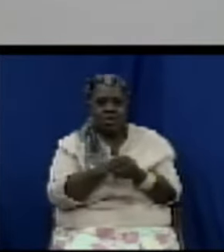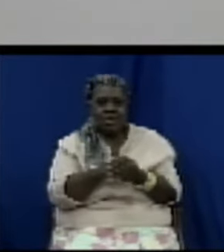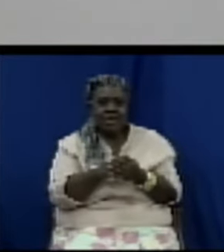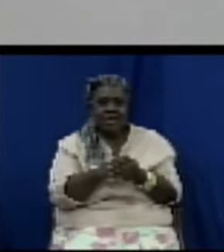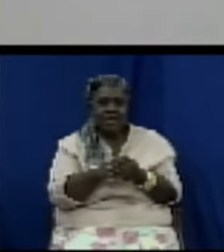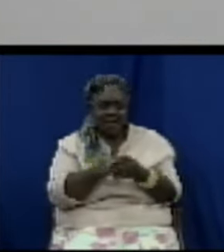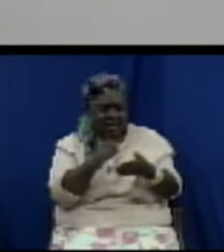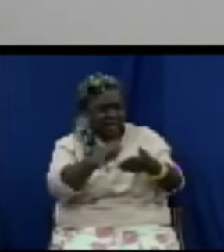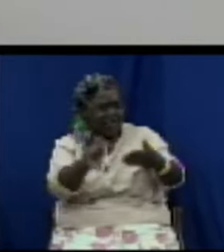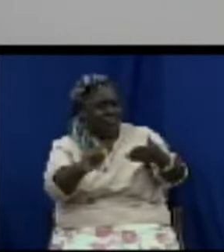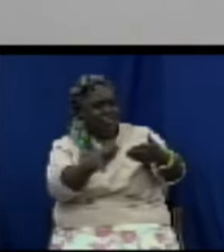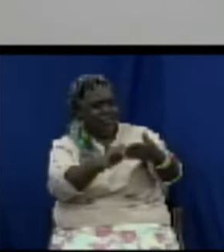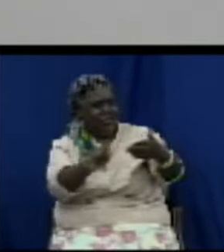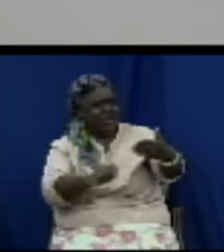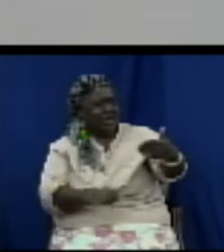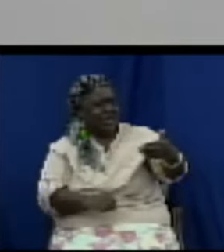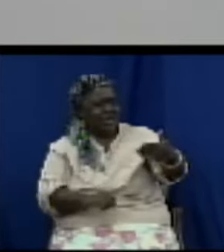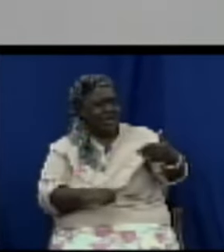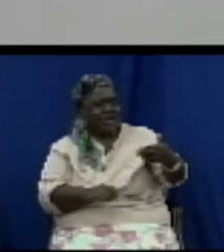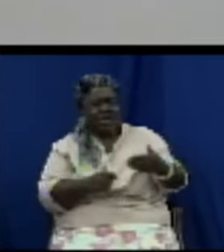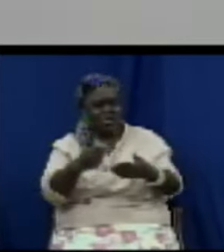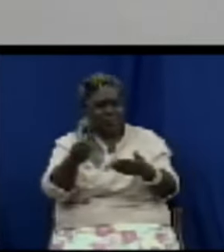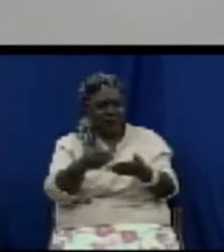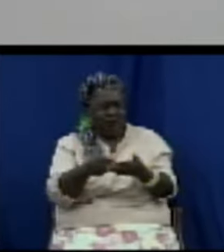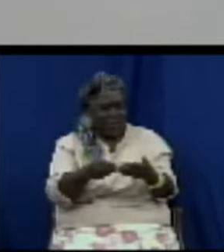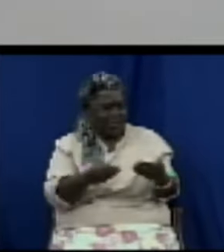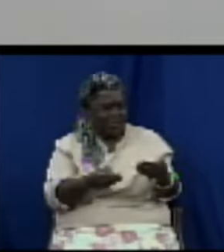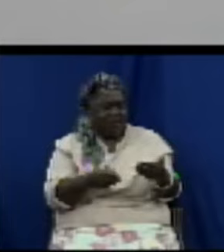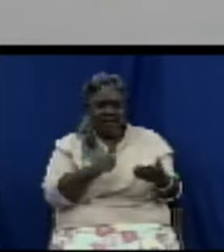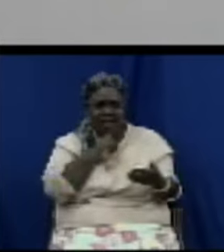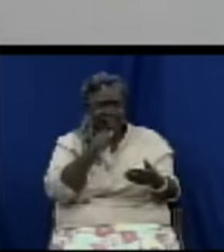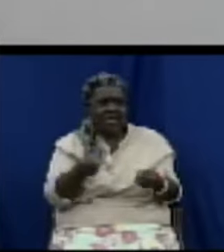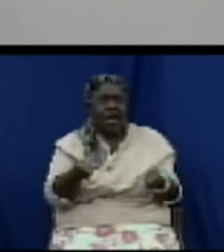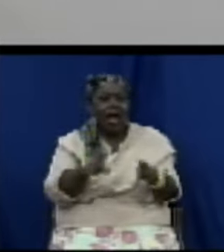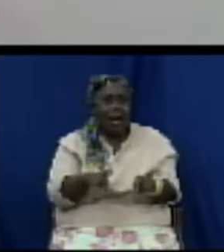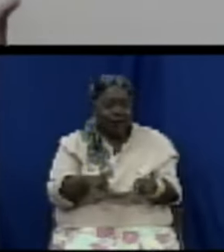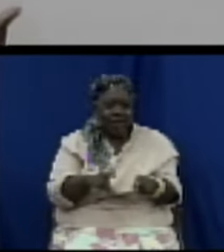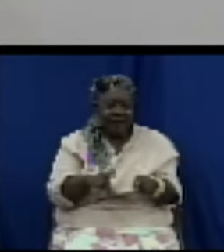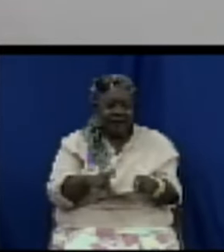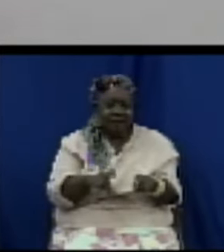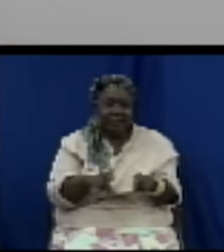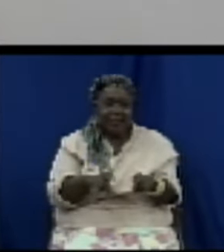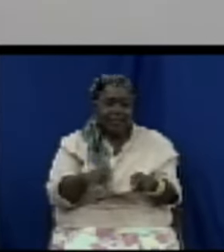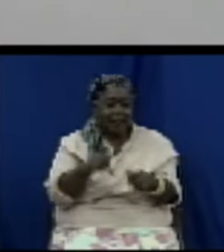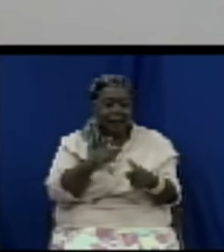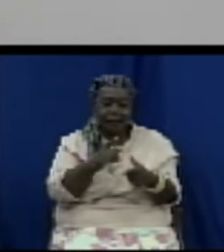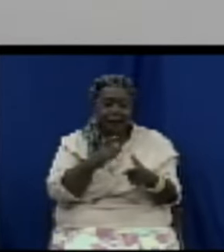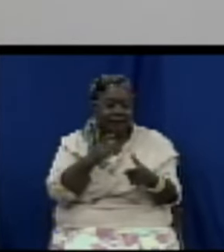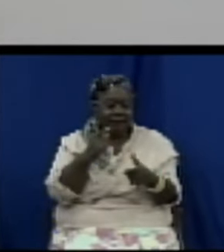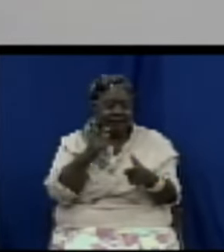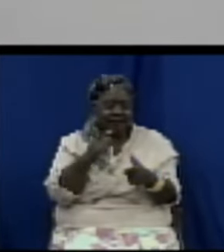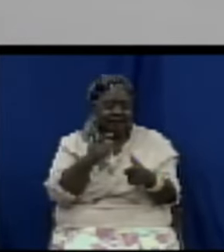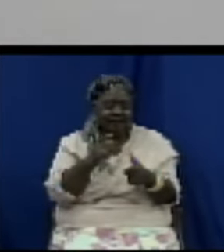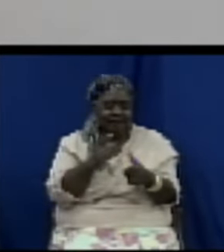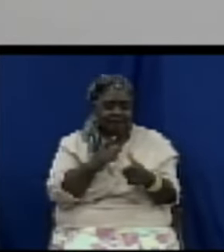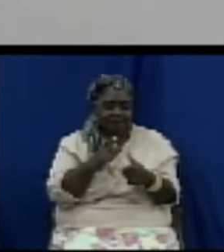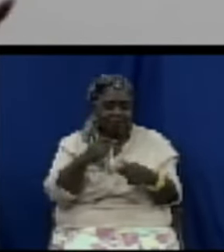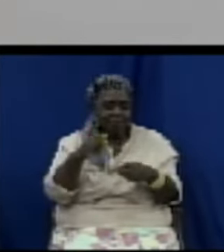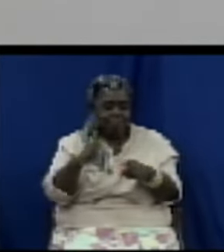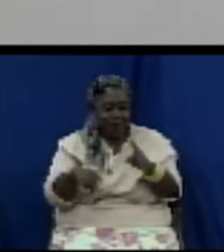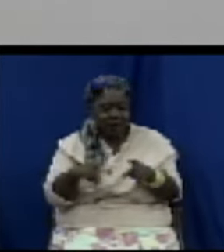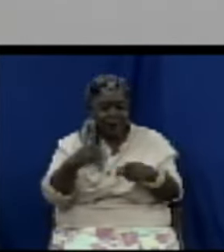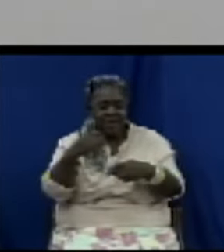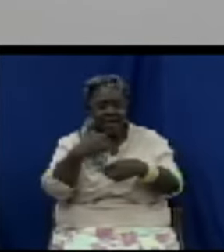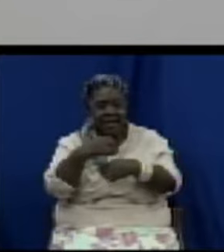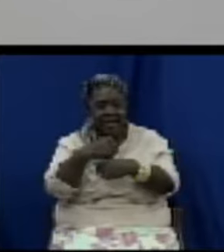packaging and things that you order and things that are sold in stores or this is going to give you vitality and energy